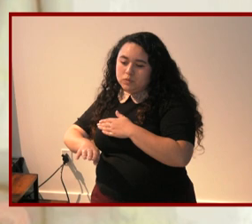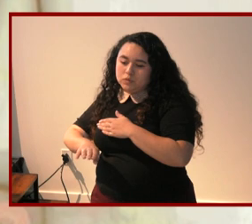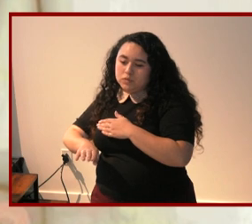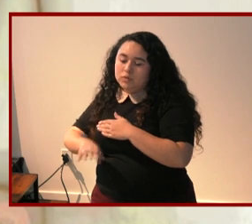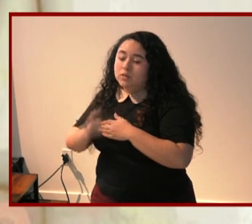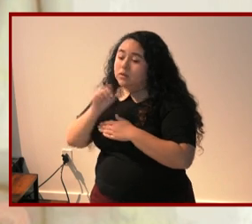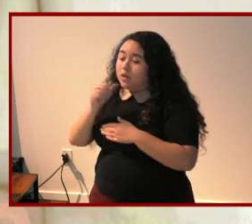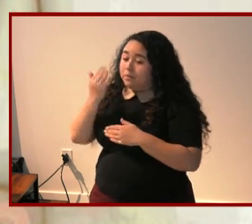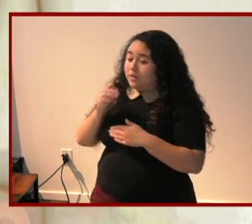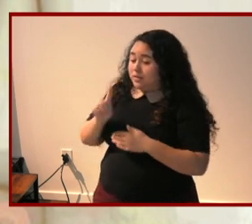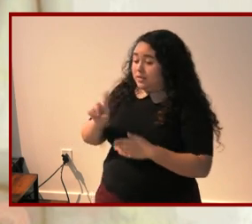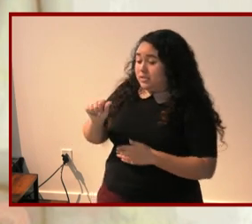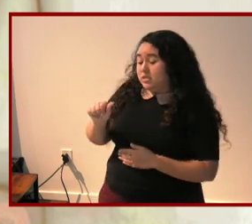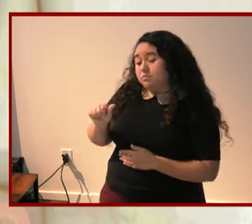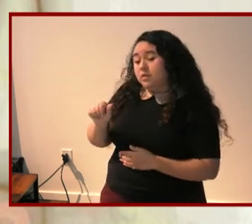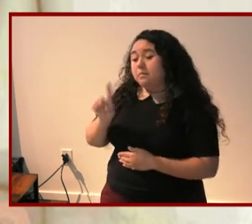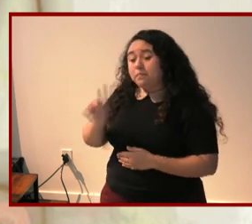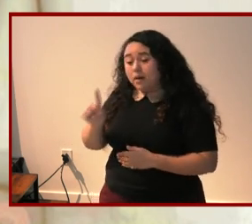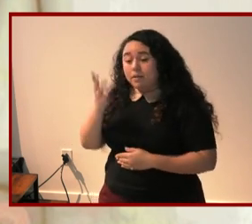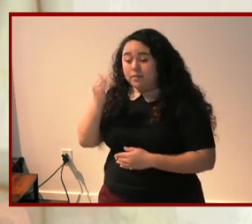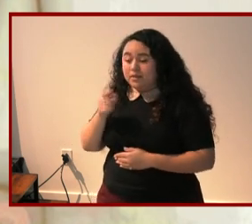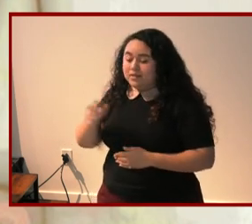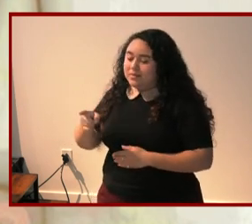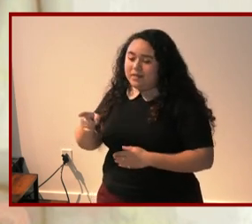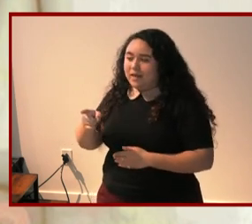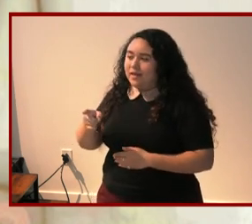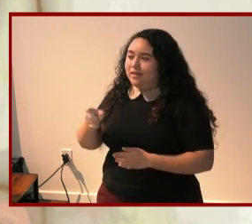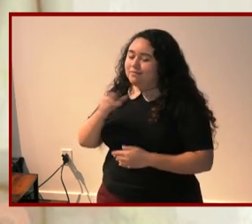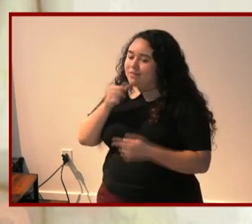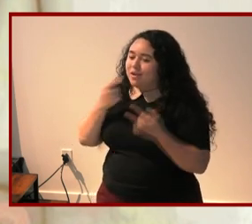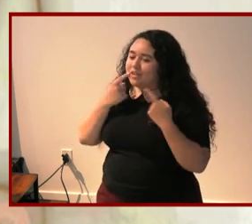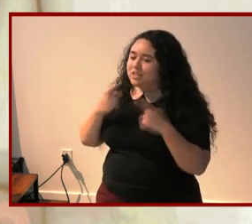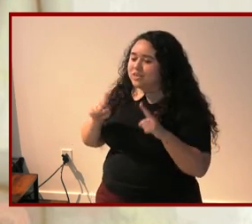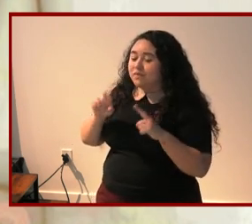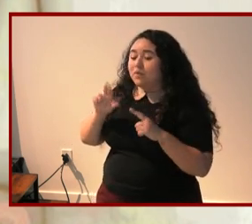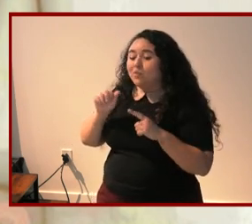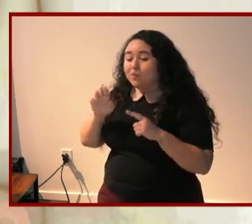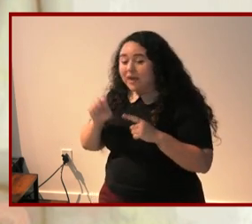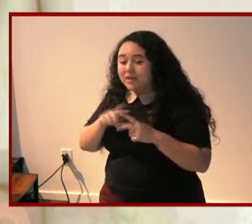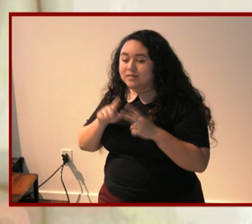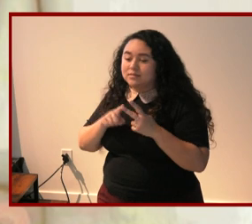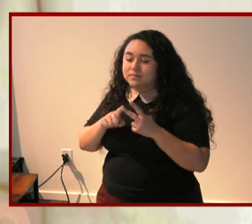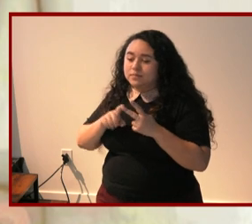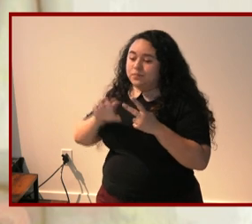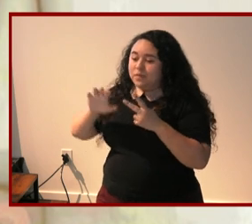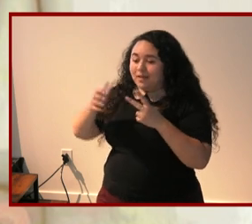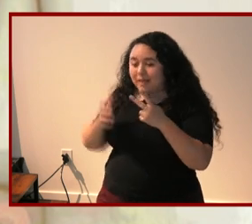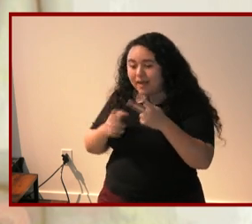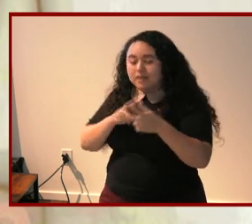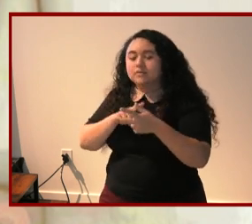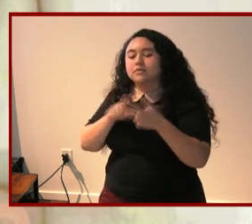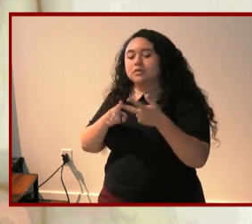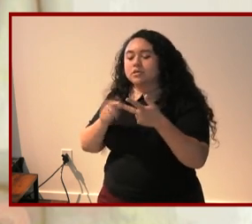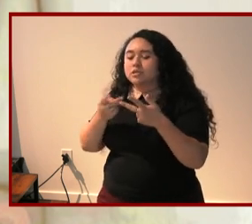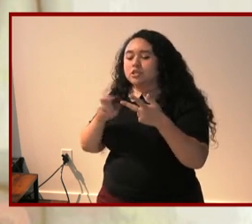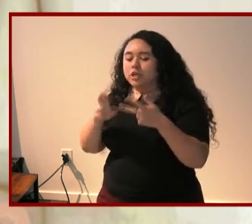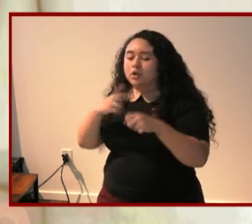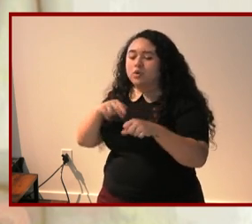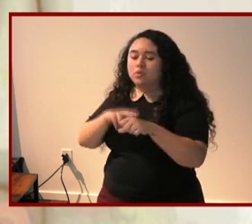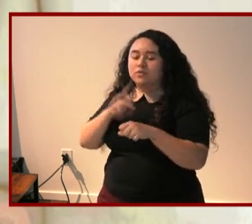of any disability per se but because they failed to achieve race class and gender norms of the ideal american citizen